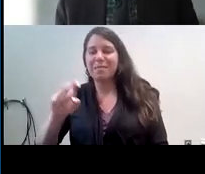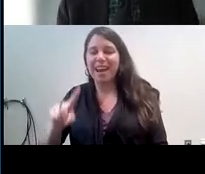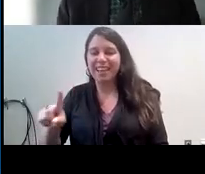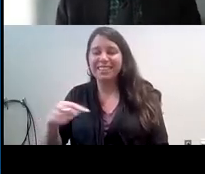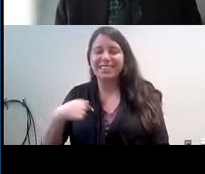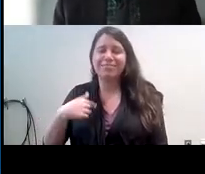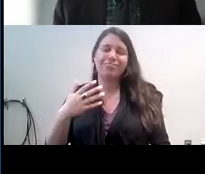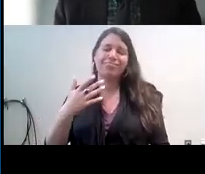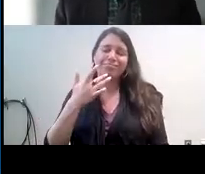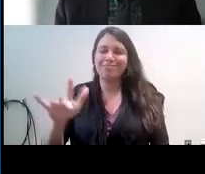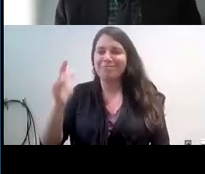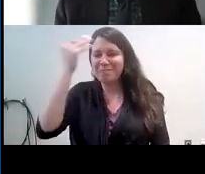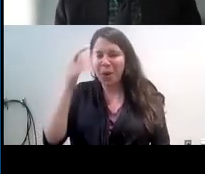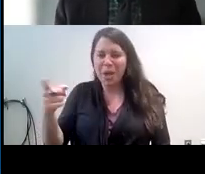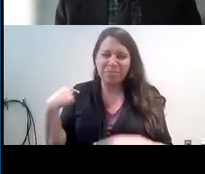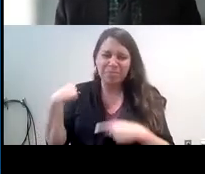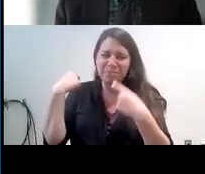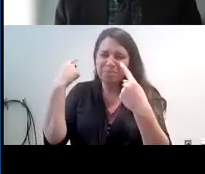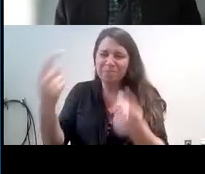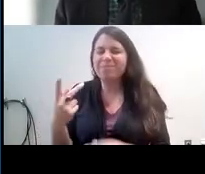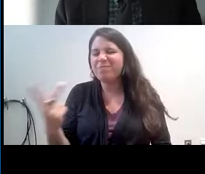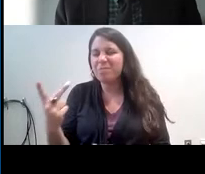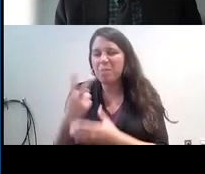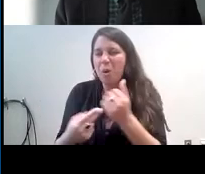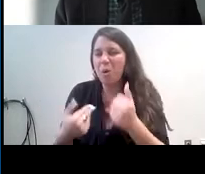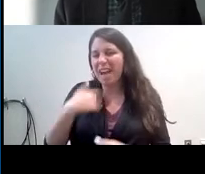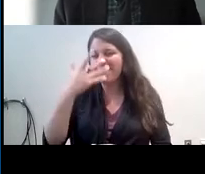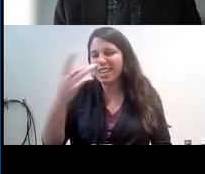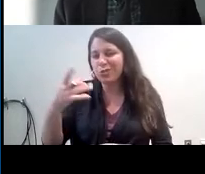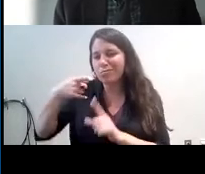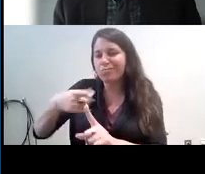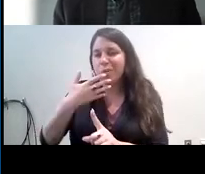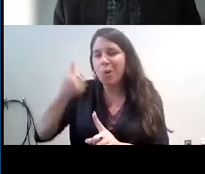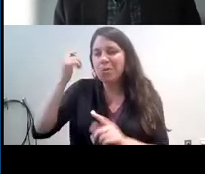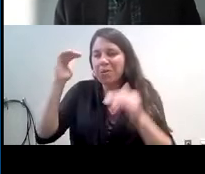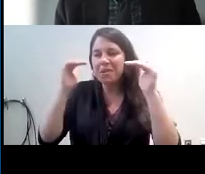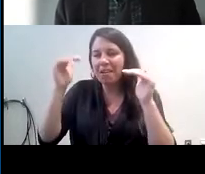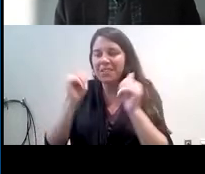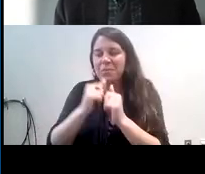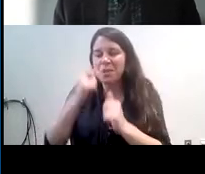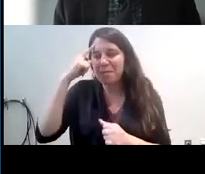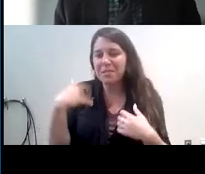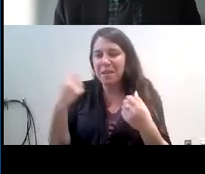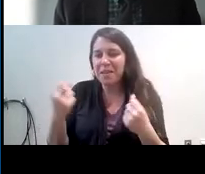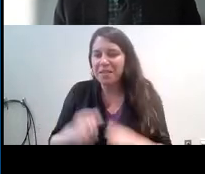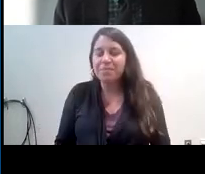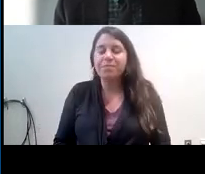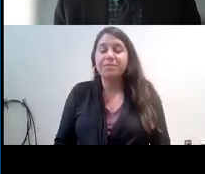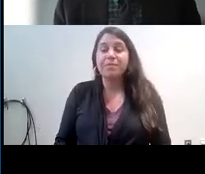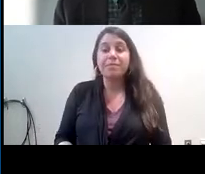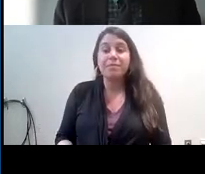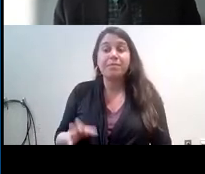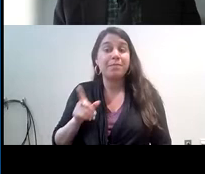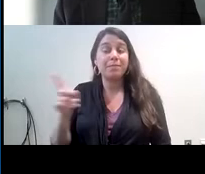for many years through our shared interest in older adult mental health. Dr. Jimenez is also a collaborator and